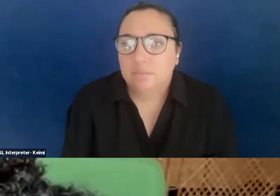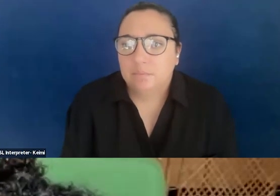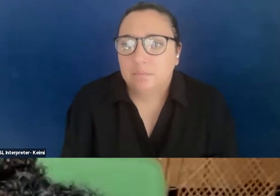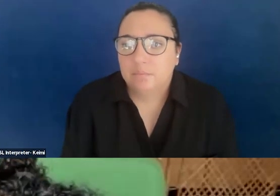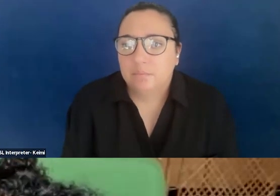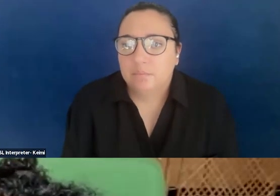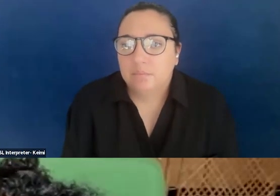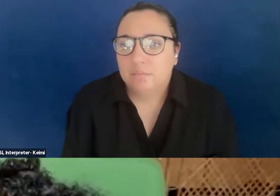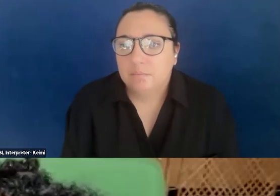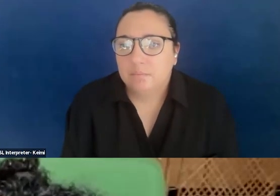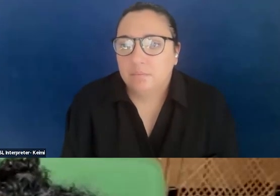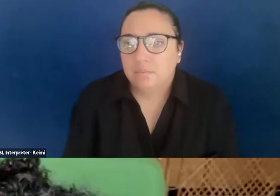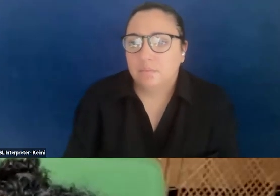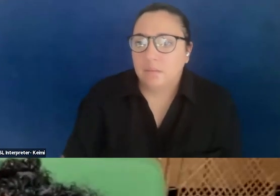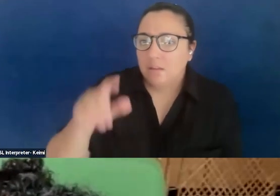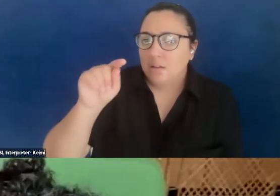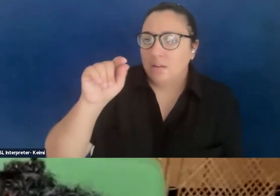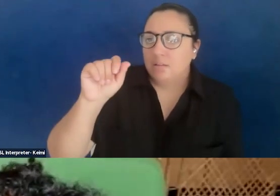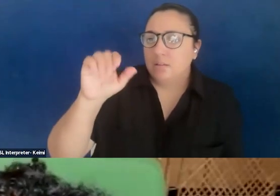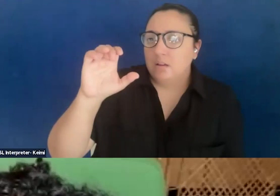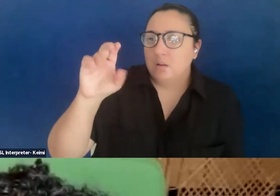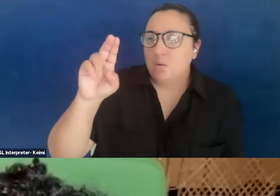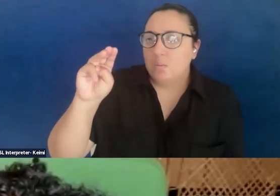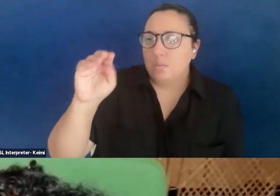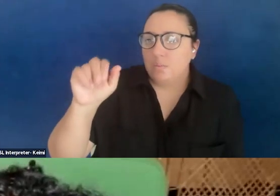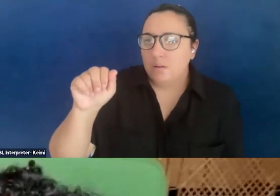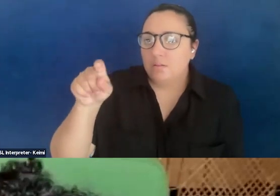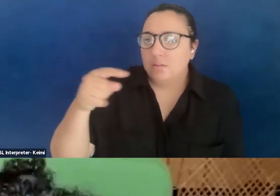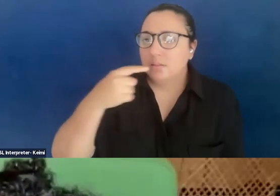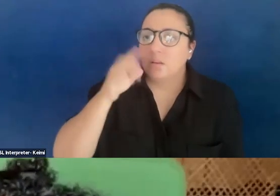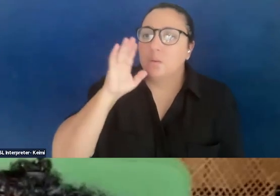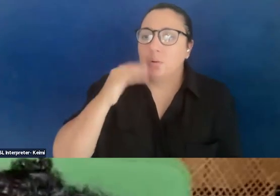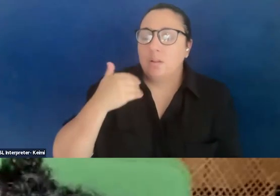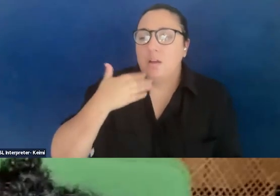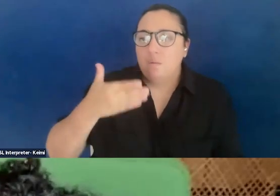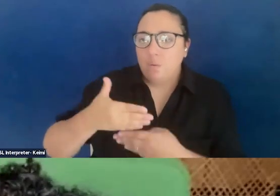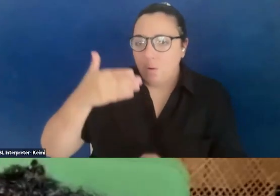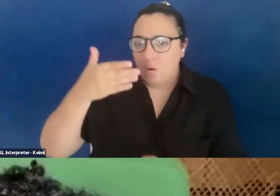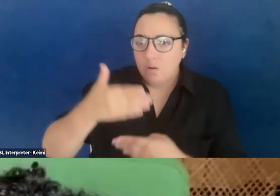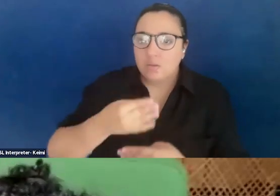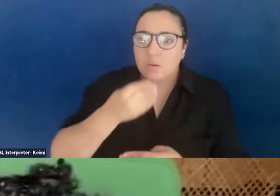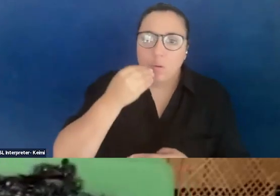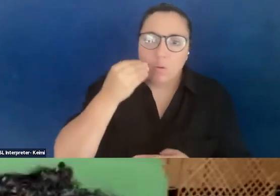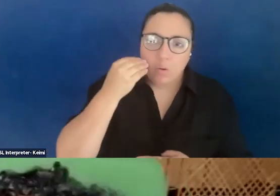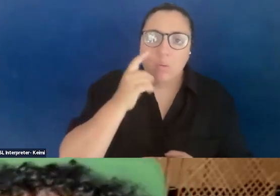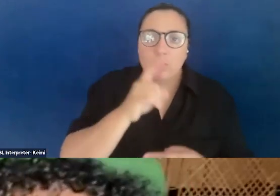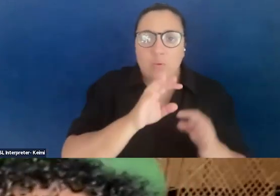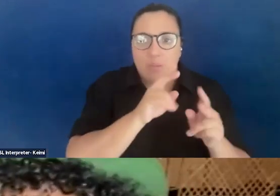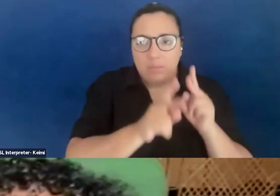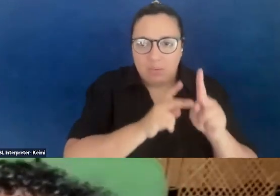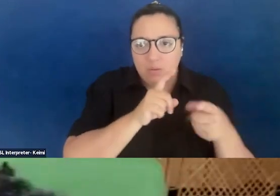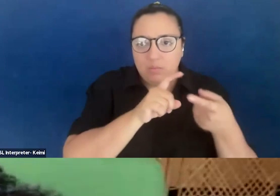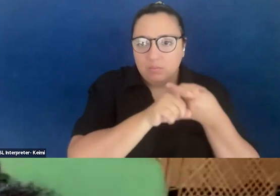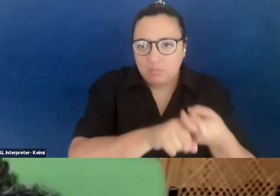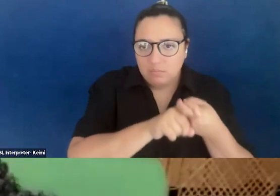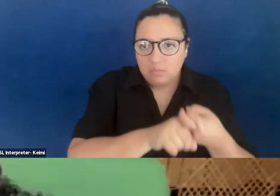Takuma says, you will have walls, a home, your kin, your people, and your homeland once again. And it will be beautiful in the way that